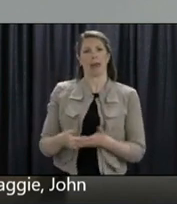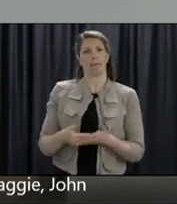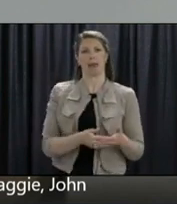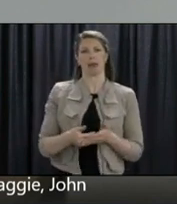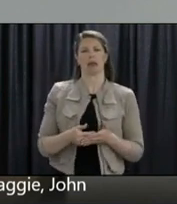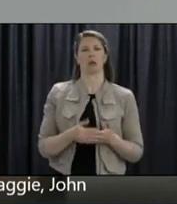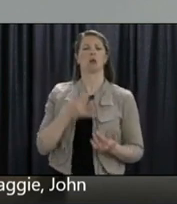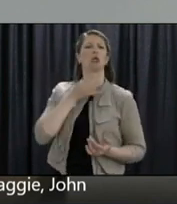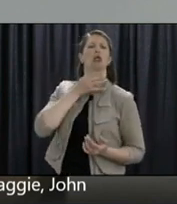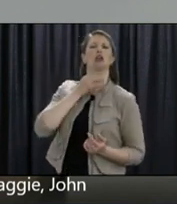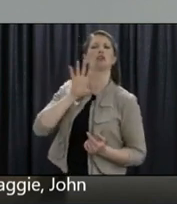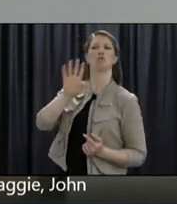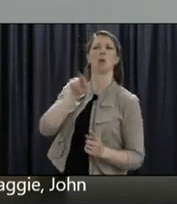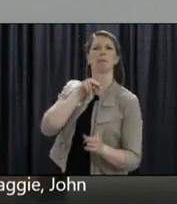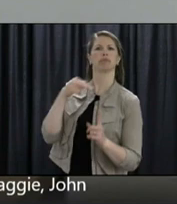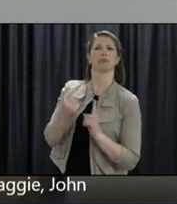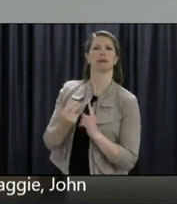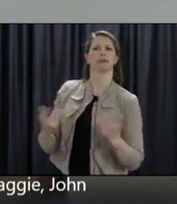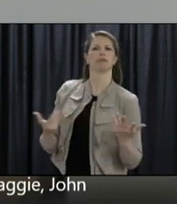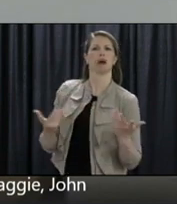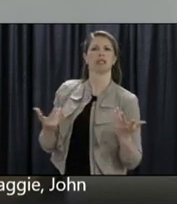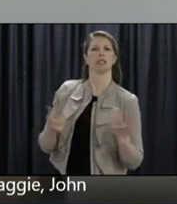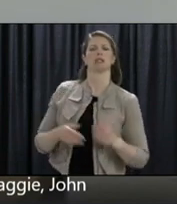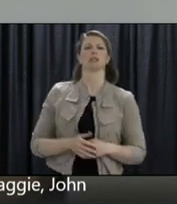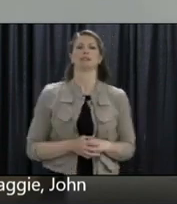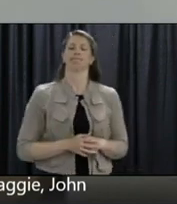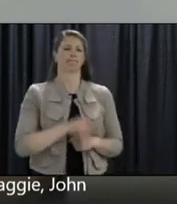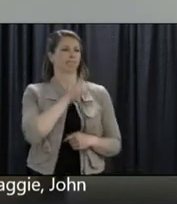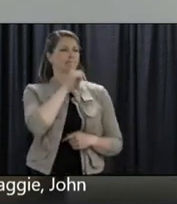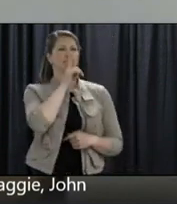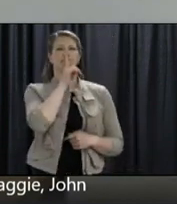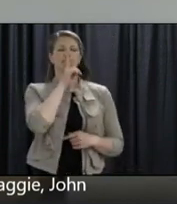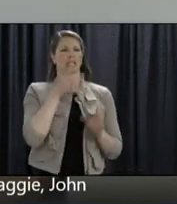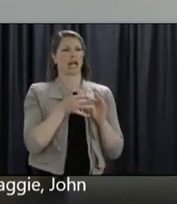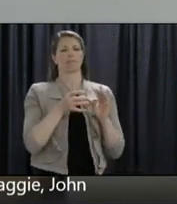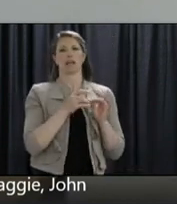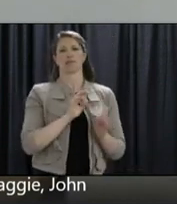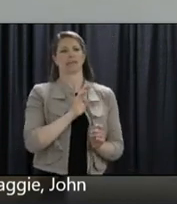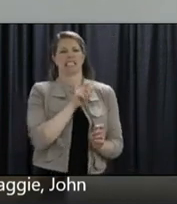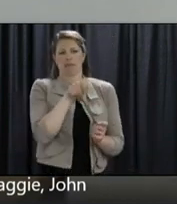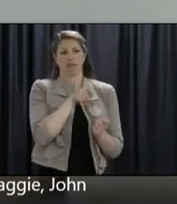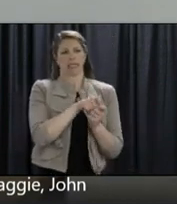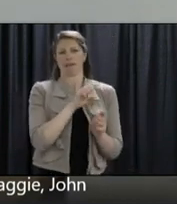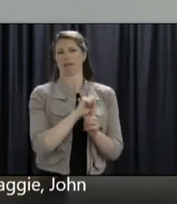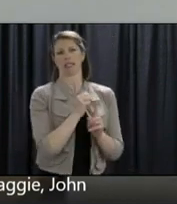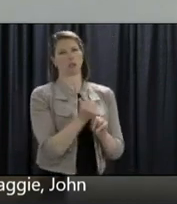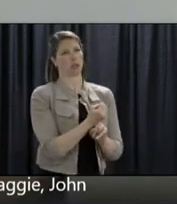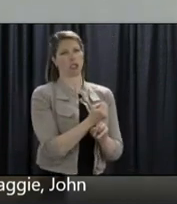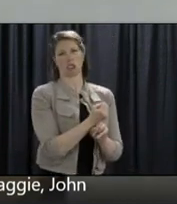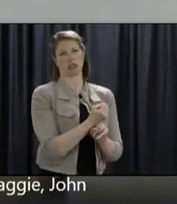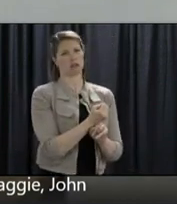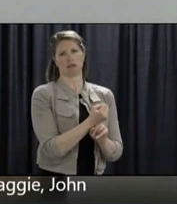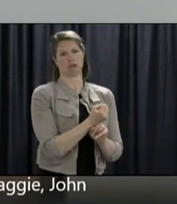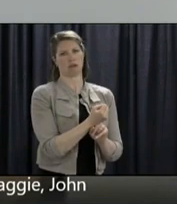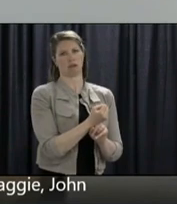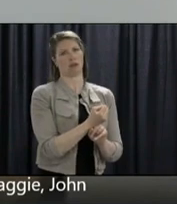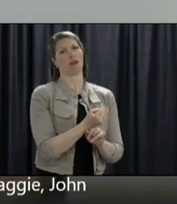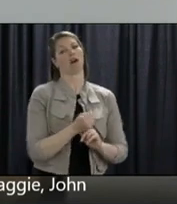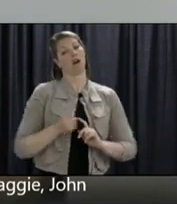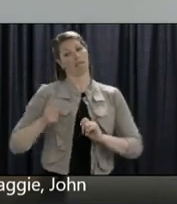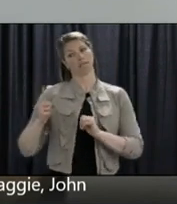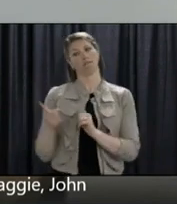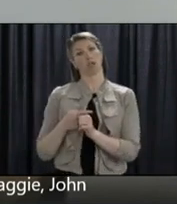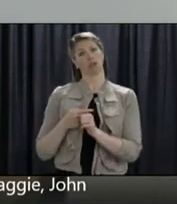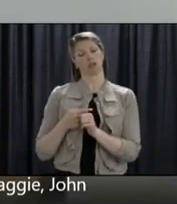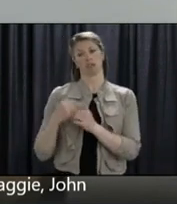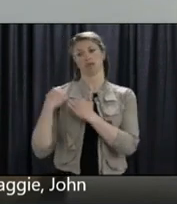line is that at any stage, should a clinician have felt a particular test is relevant to a person's immediate management, that